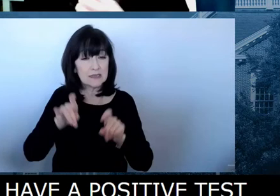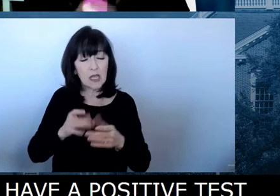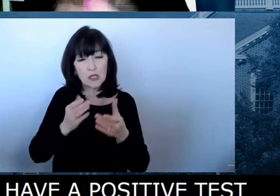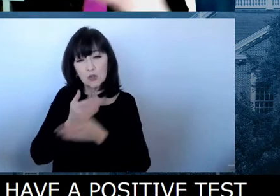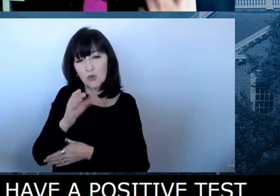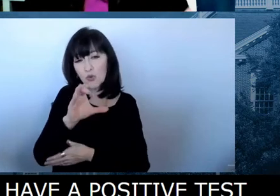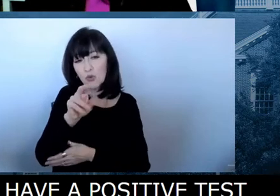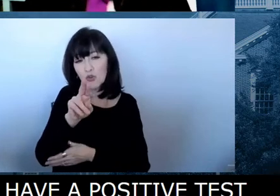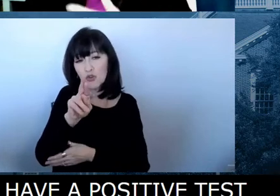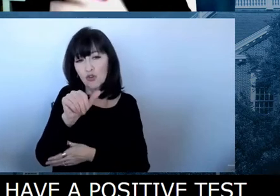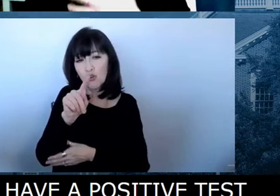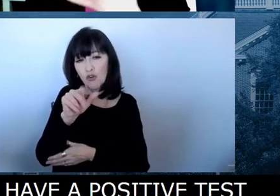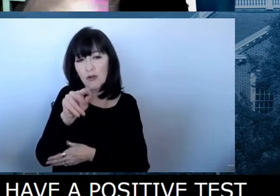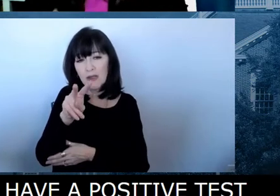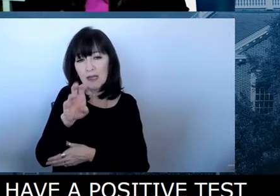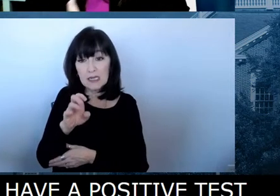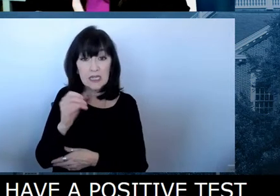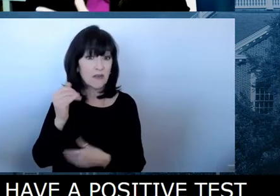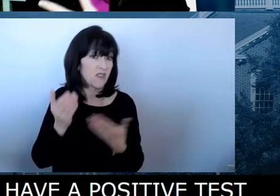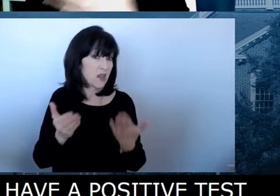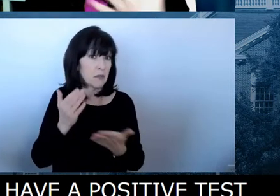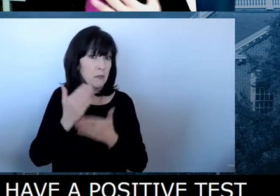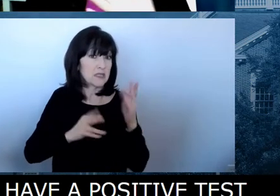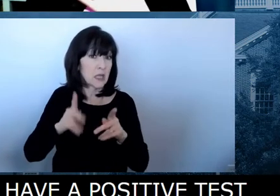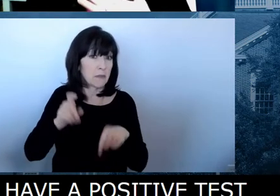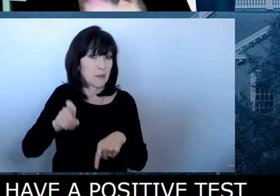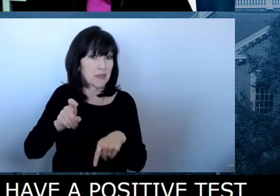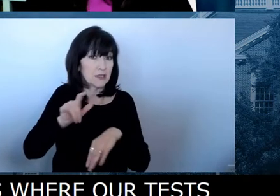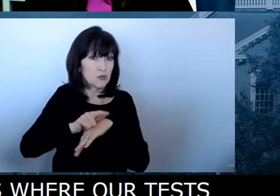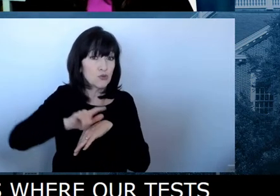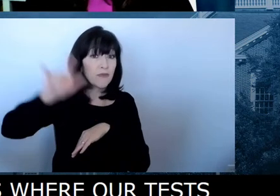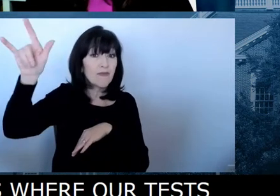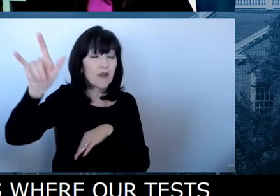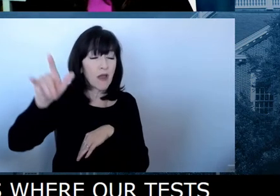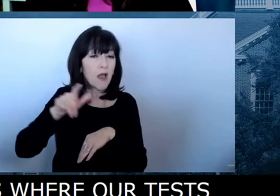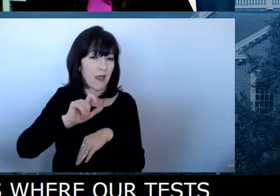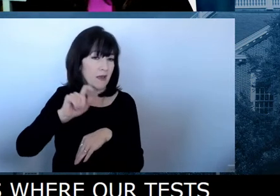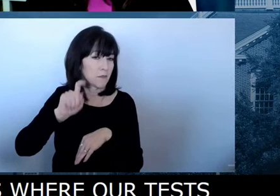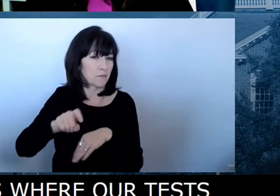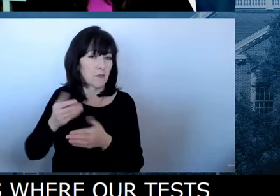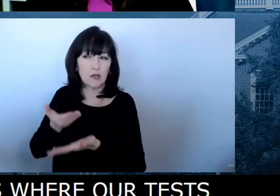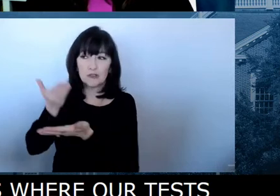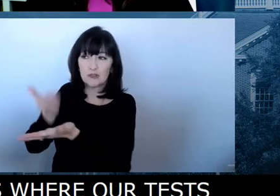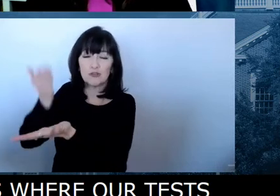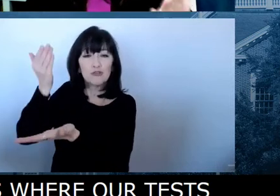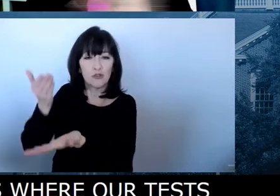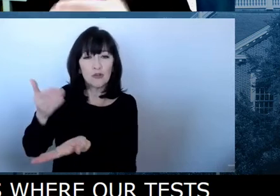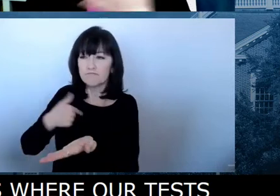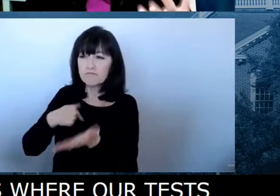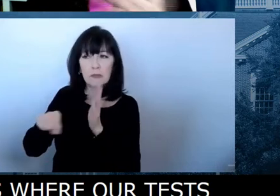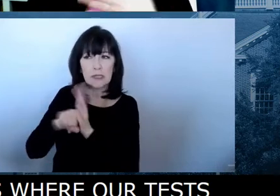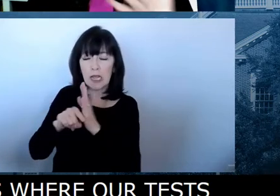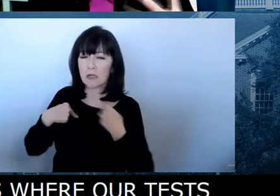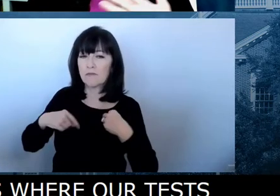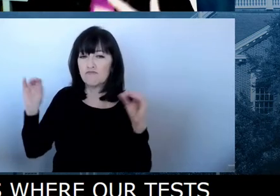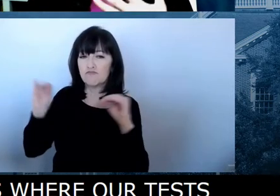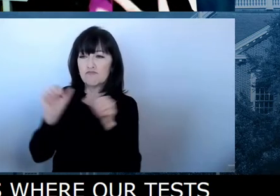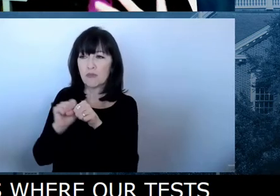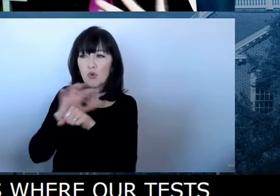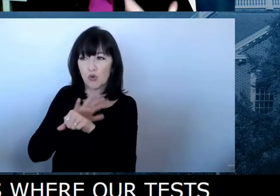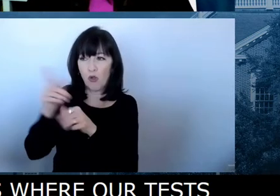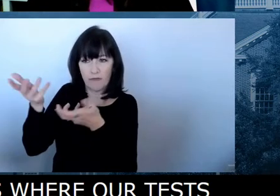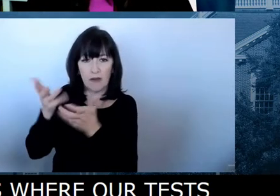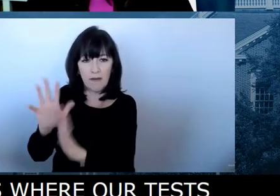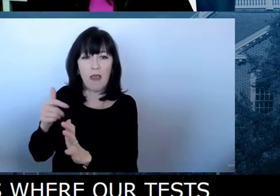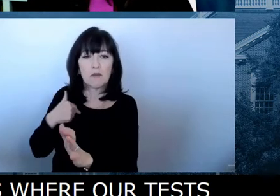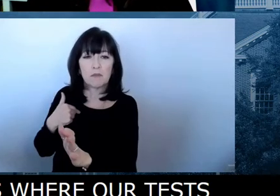um, to get on a plane or to not get on a plane is the case. Maybe, um, we still want to have those options. So it's really a both and